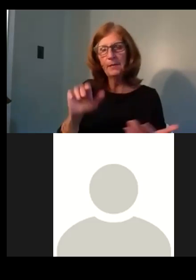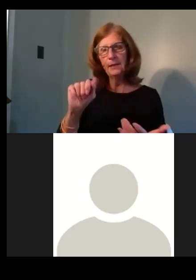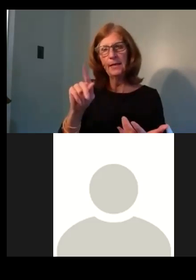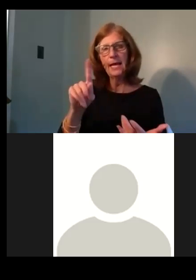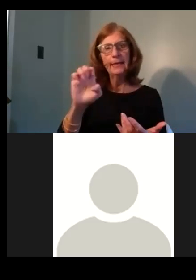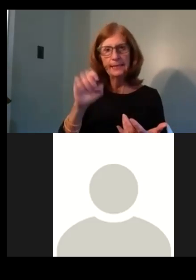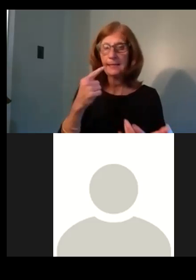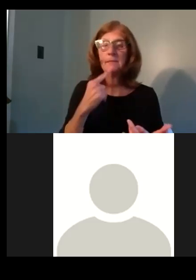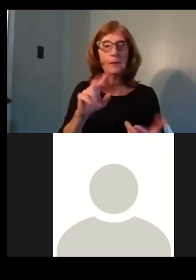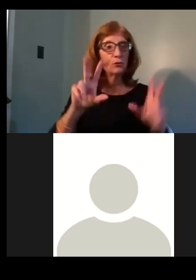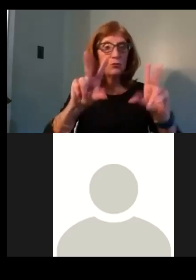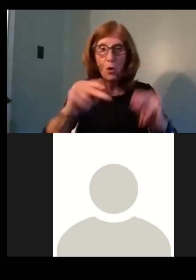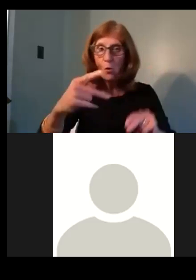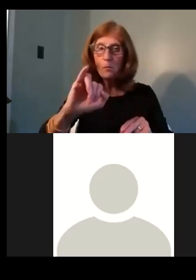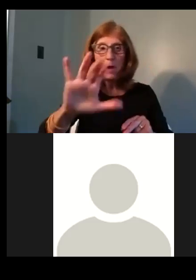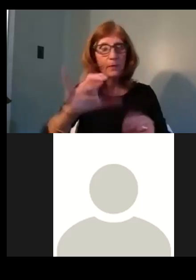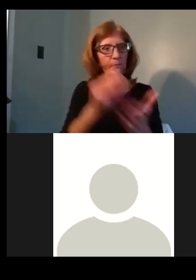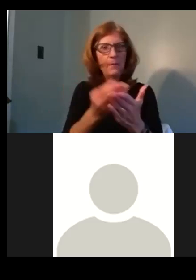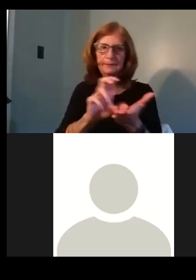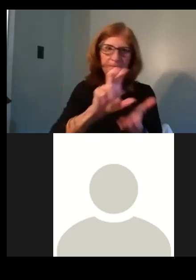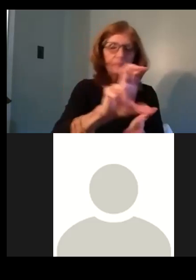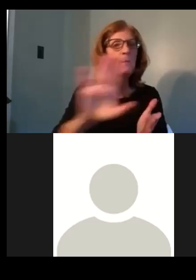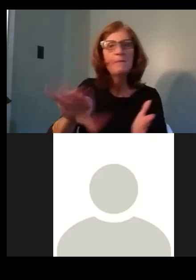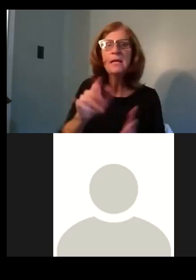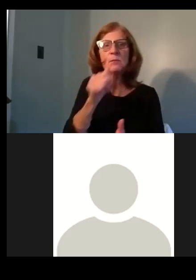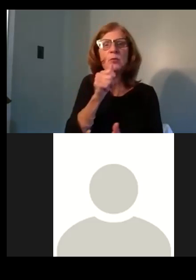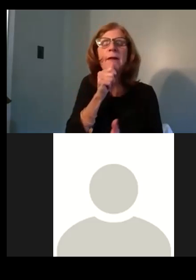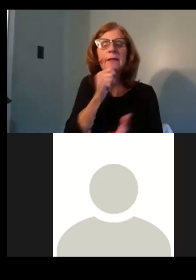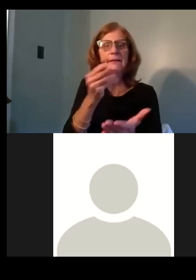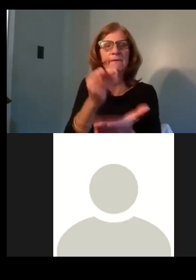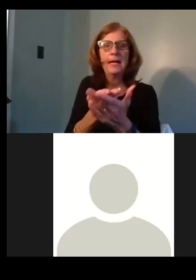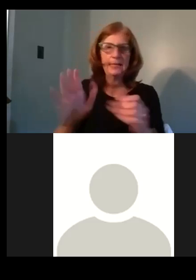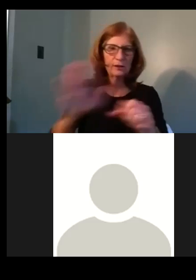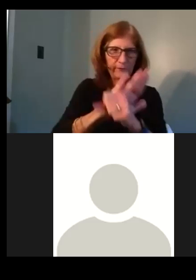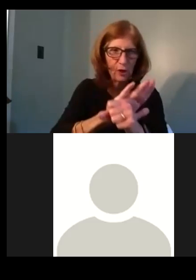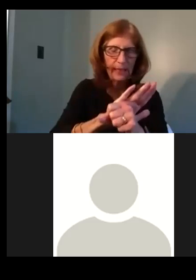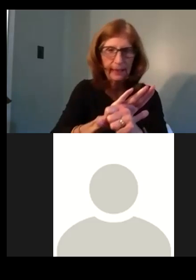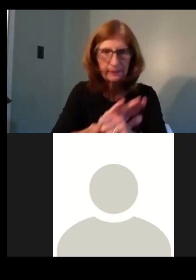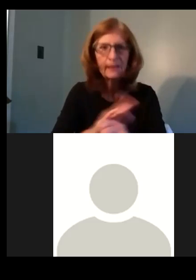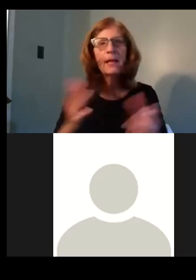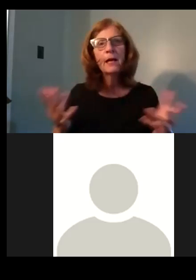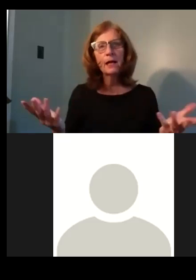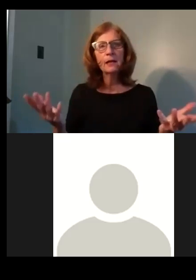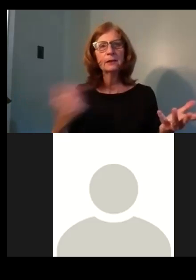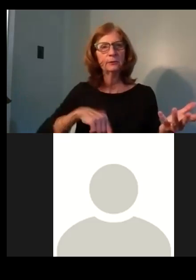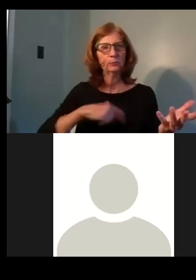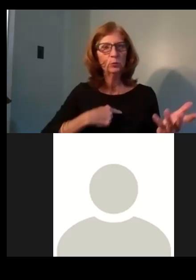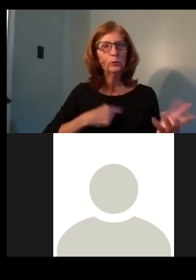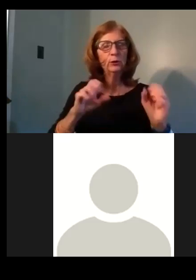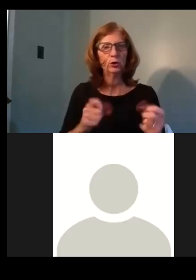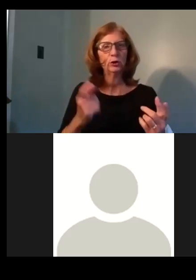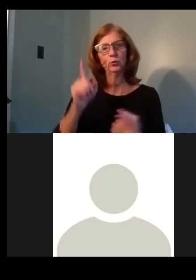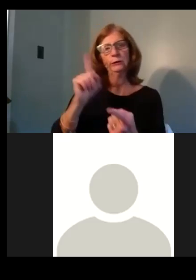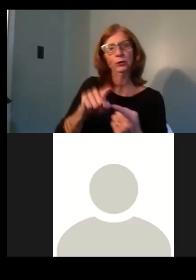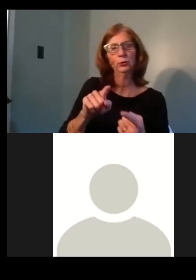there's no public money going into this project entirely privately financed, uh, and yet, uh, we're able to use the leverage of the